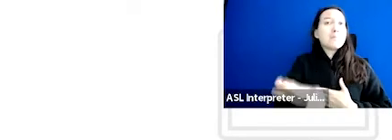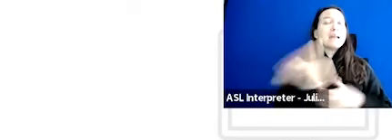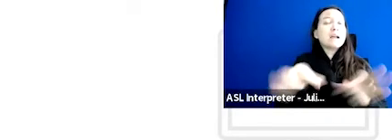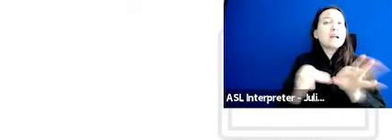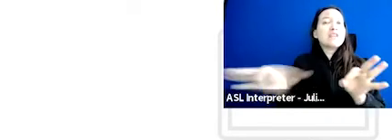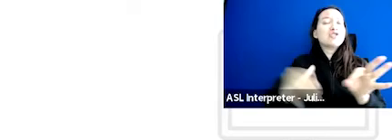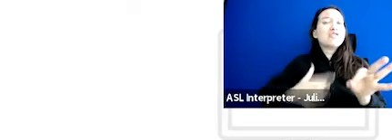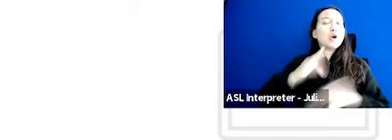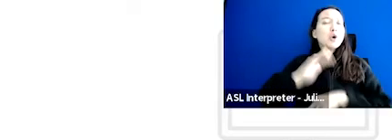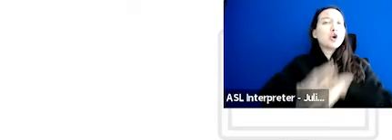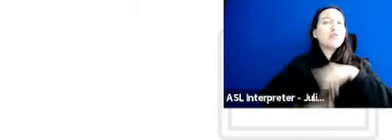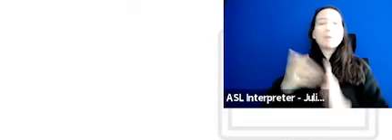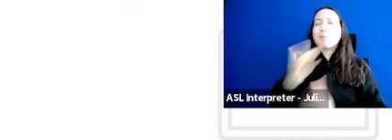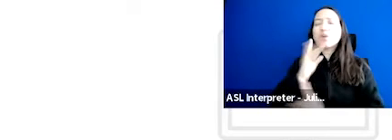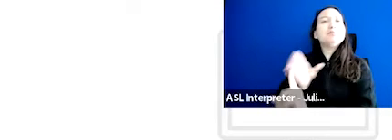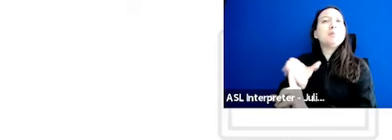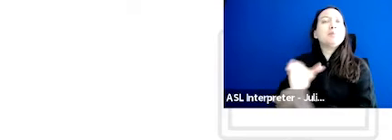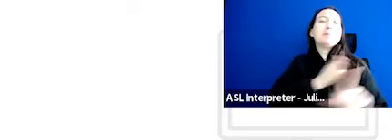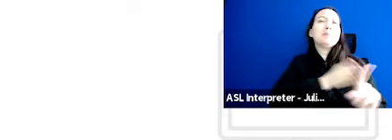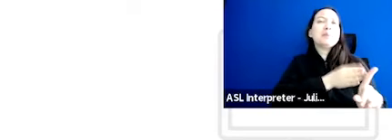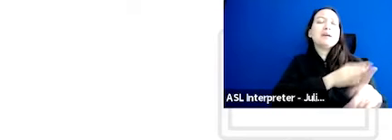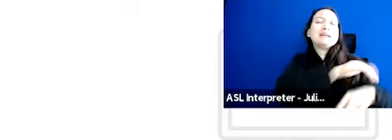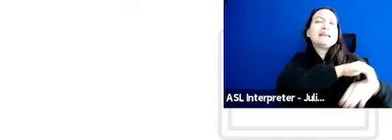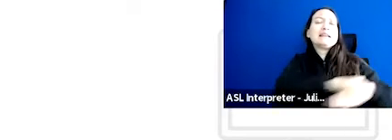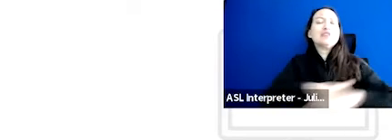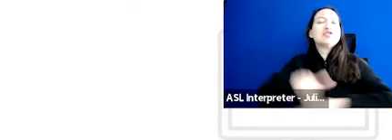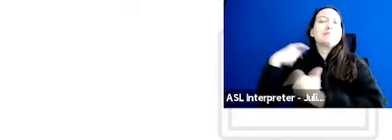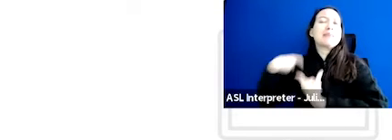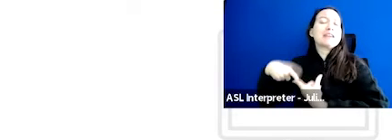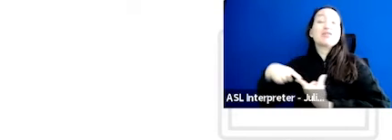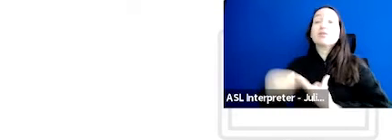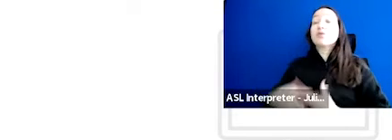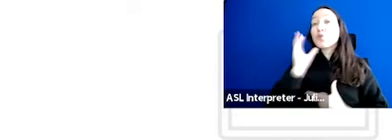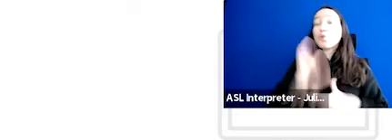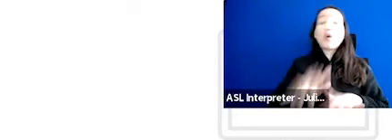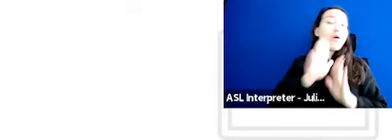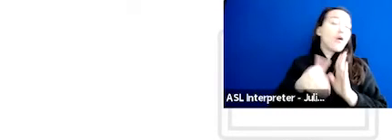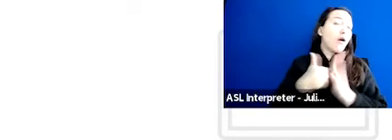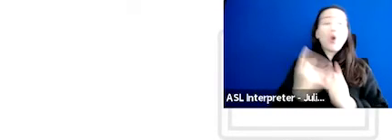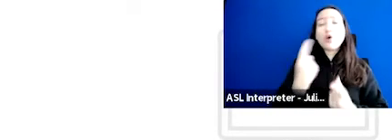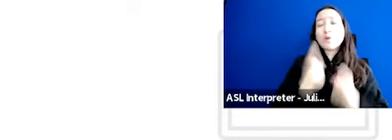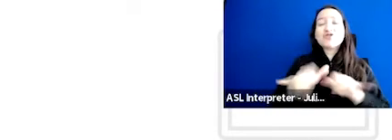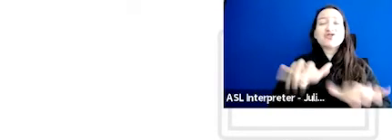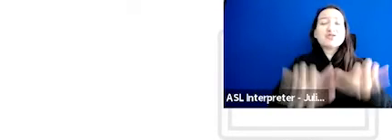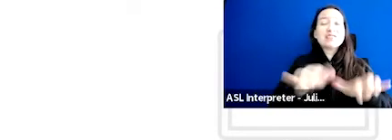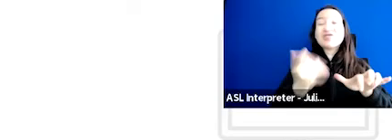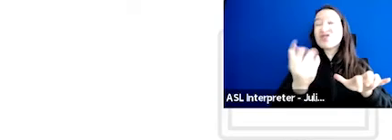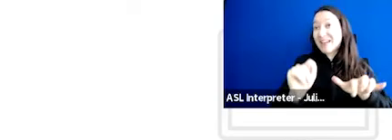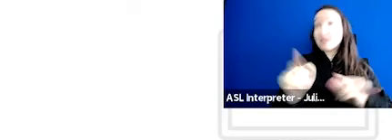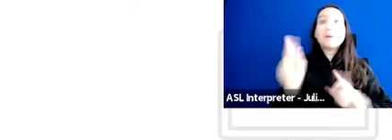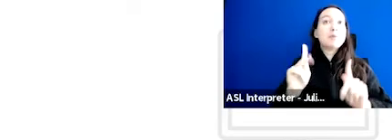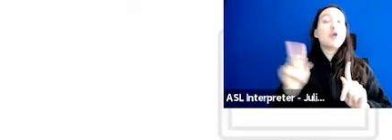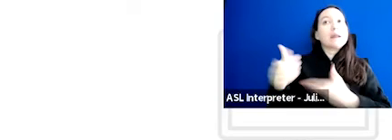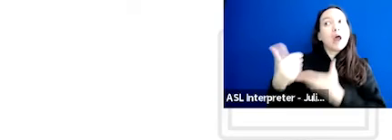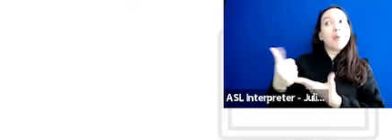comfortable listening in today. We also will be entering all questions into the chat box. There are folks who are able to